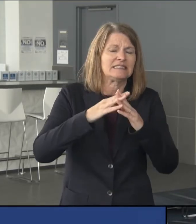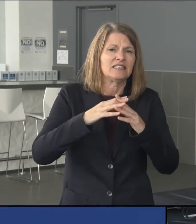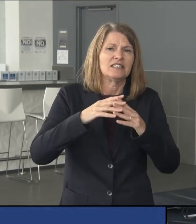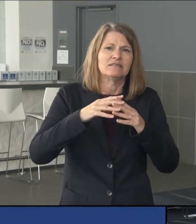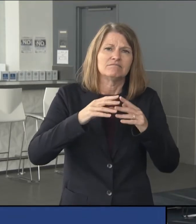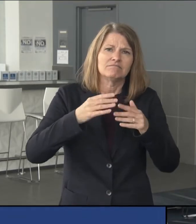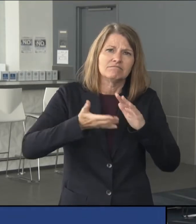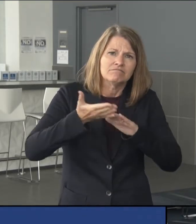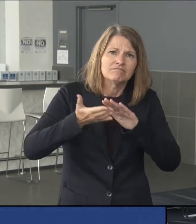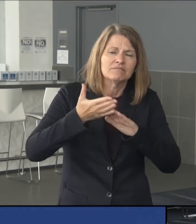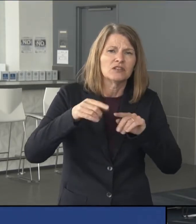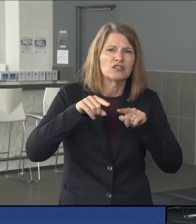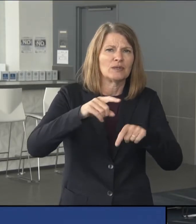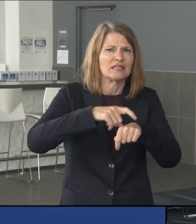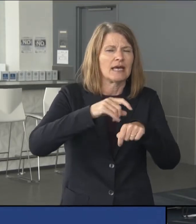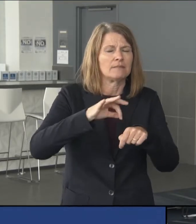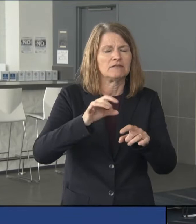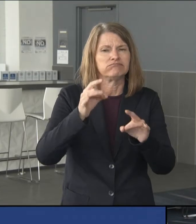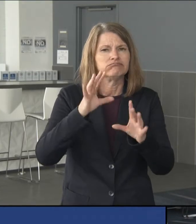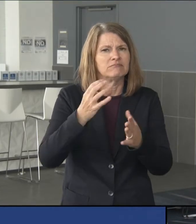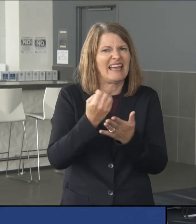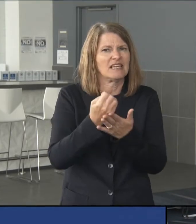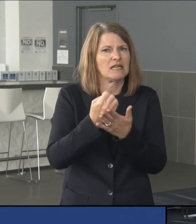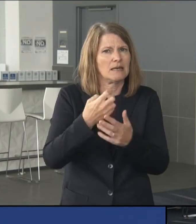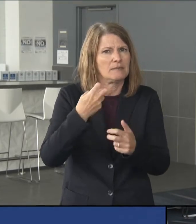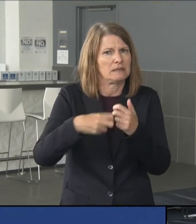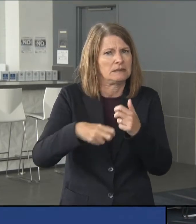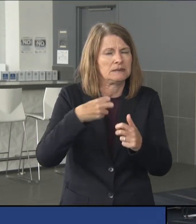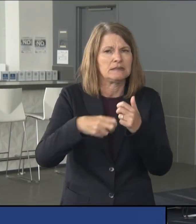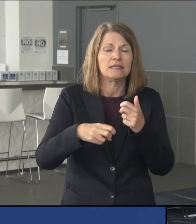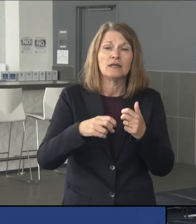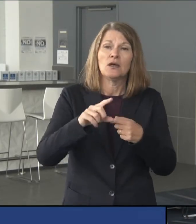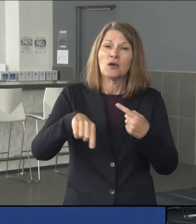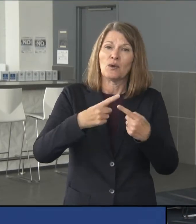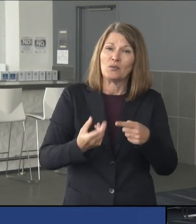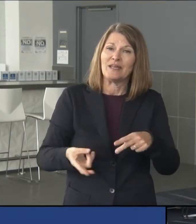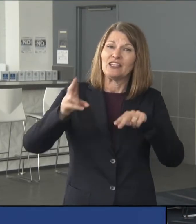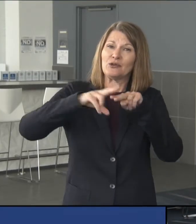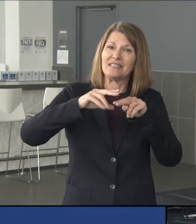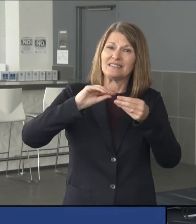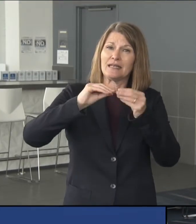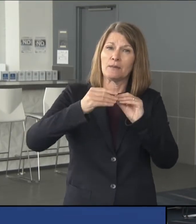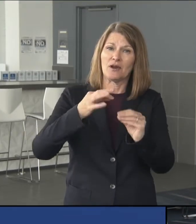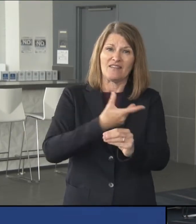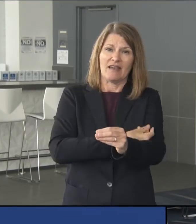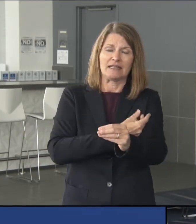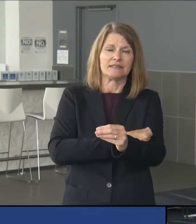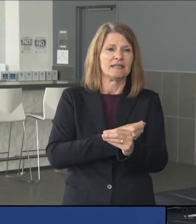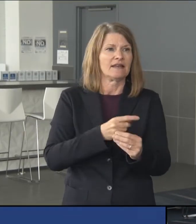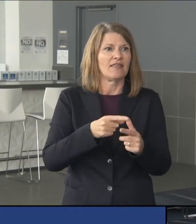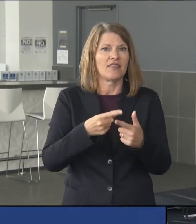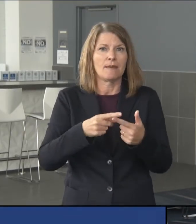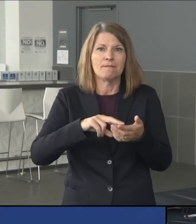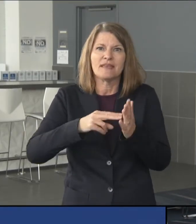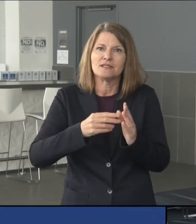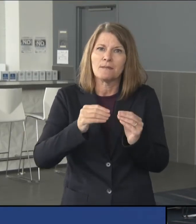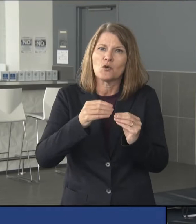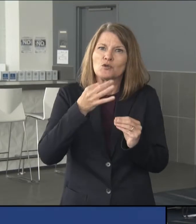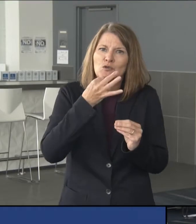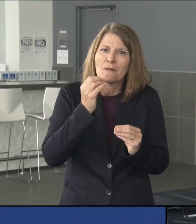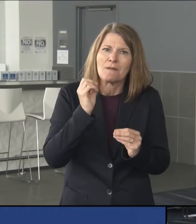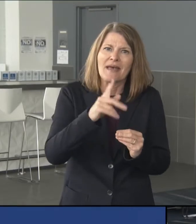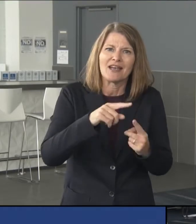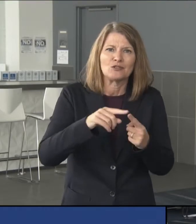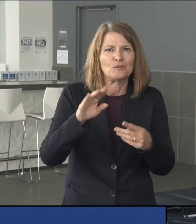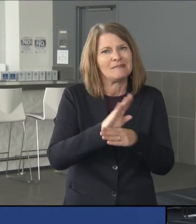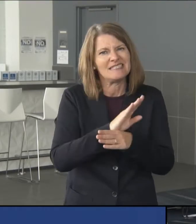economic distress. The sooner that we increase the vaccine numbers, the sooner we'll be back to business in this stadium,